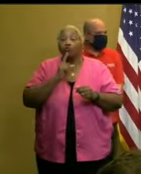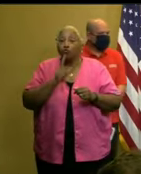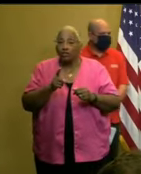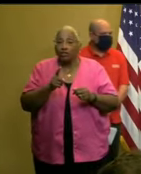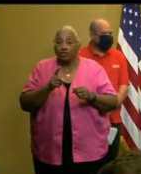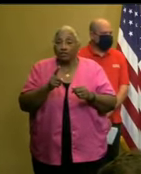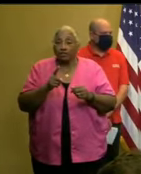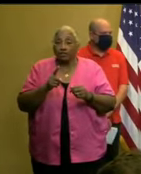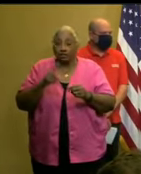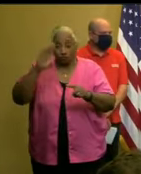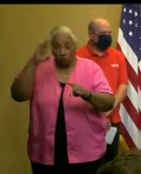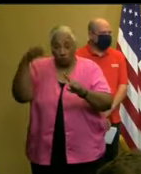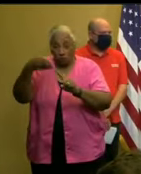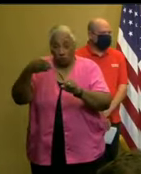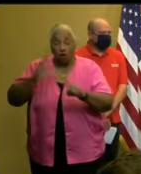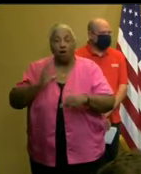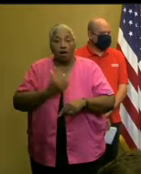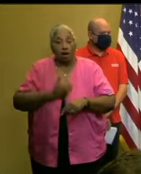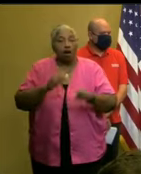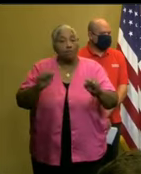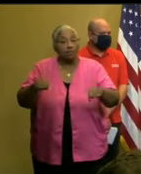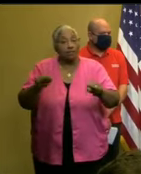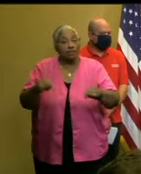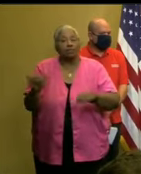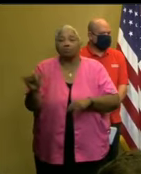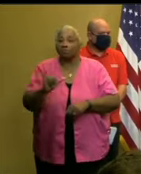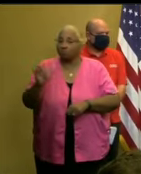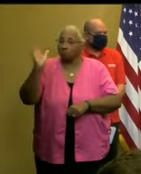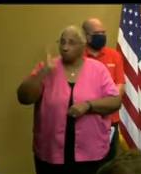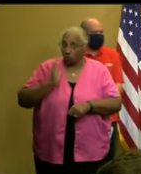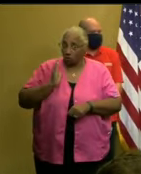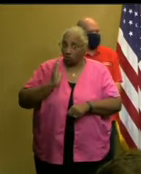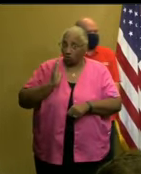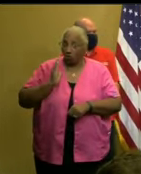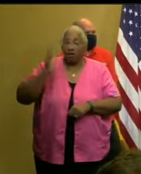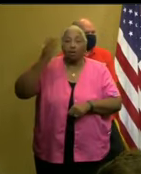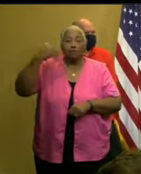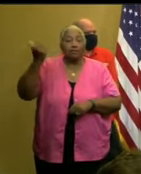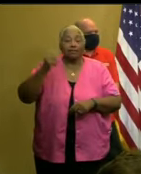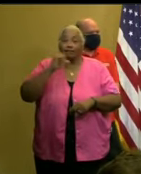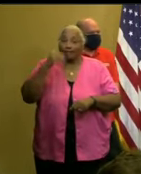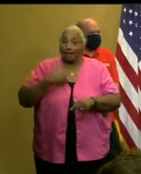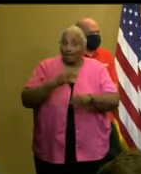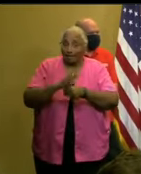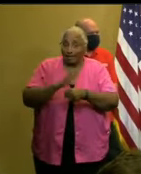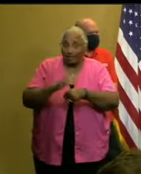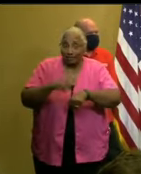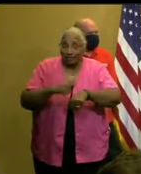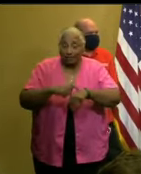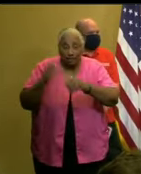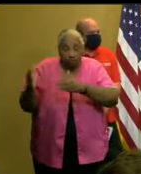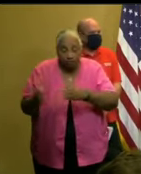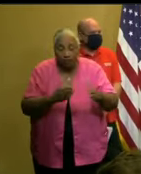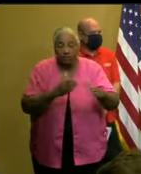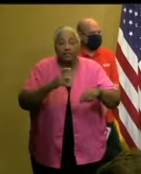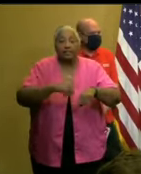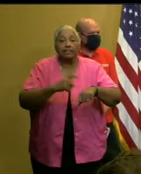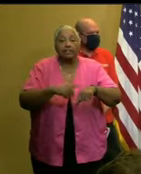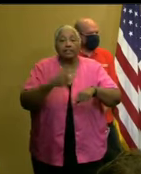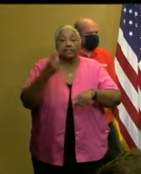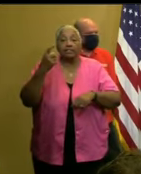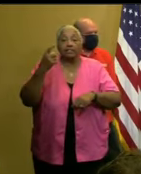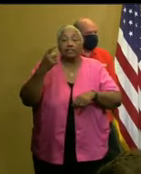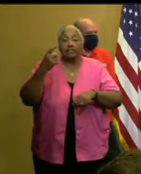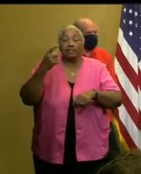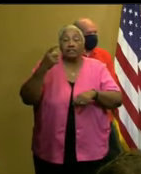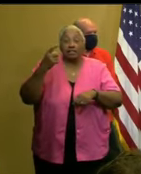does speak to our ability, like we've had to do in the past, because of the lack of time, the need to shelter